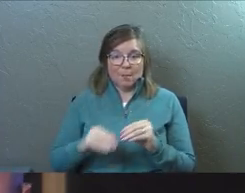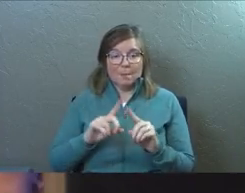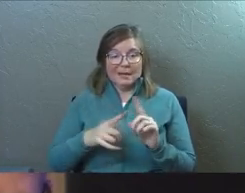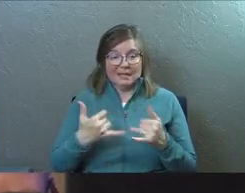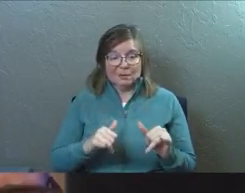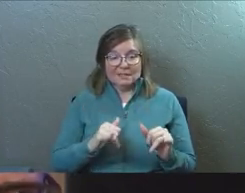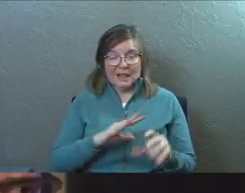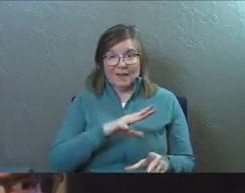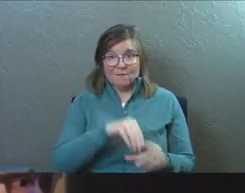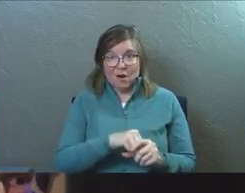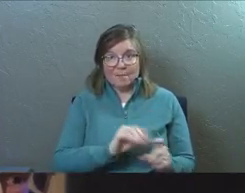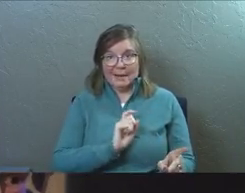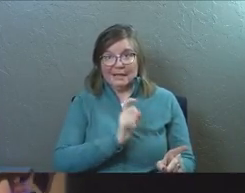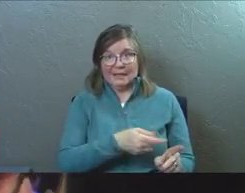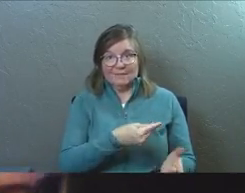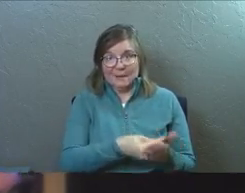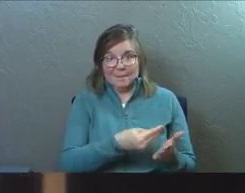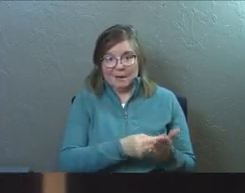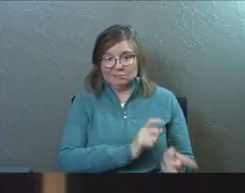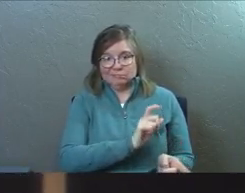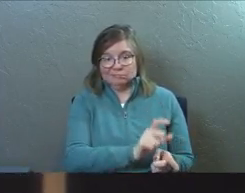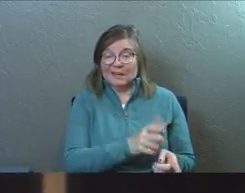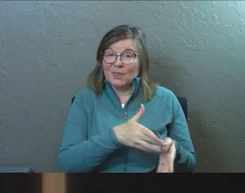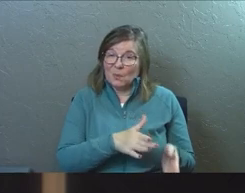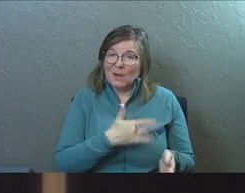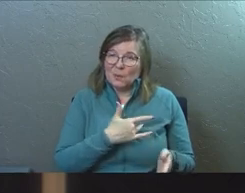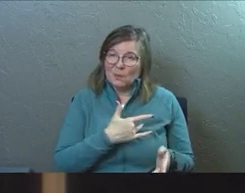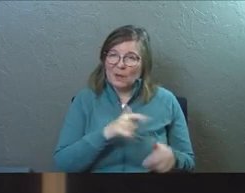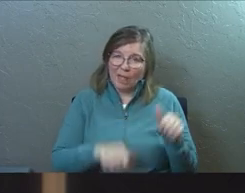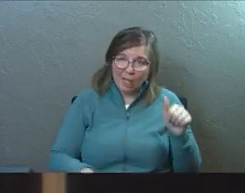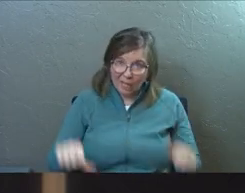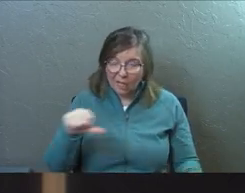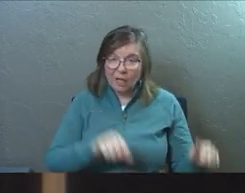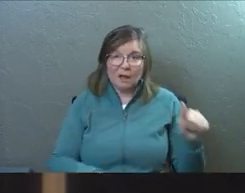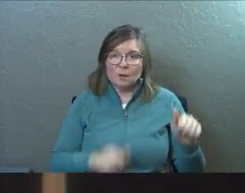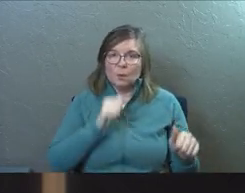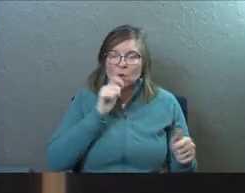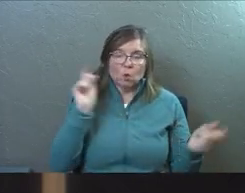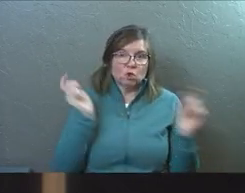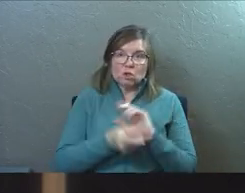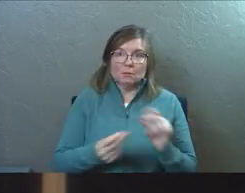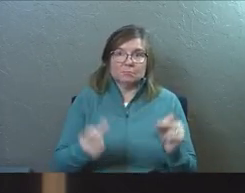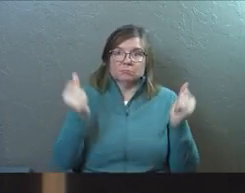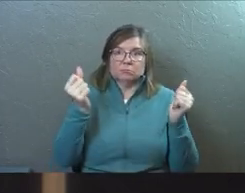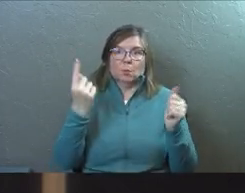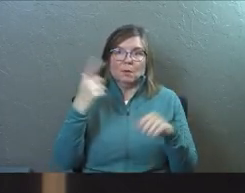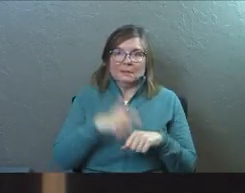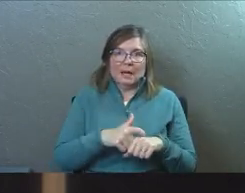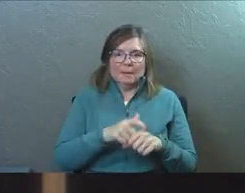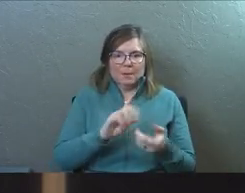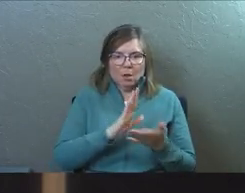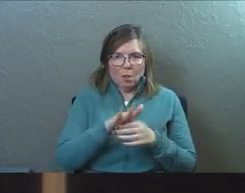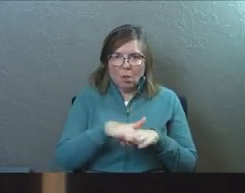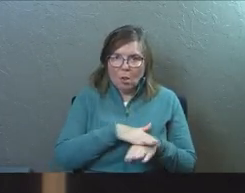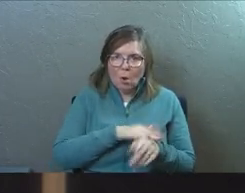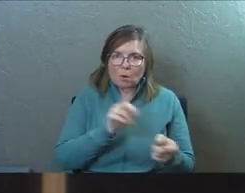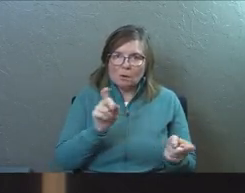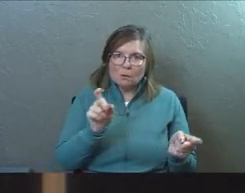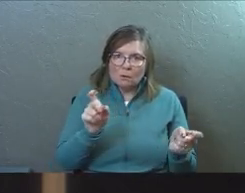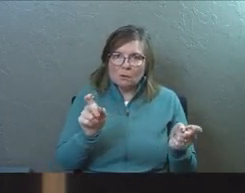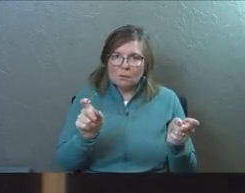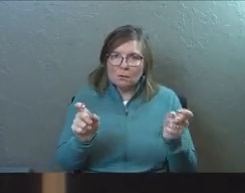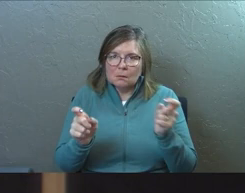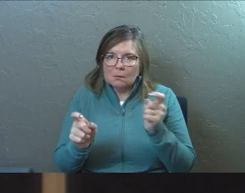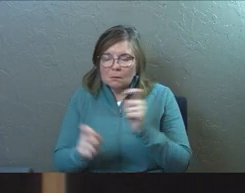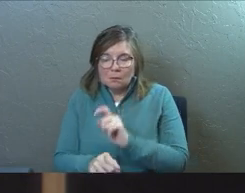But he was still involved. And isn't that the way that we clumsily come to God? We don't change all at once. And he was that